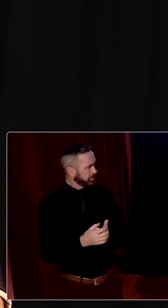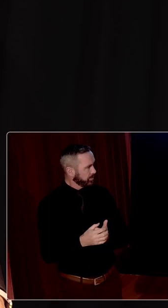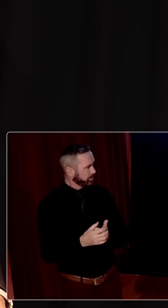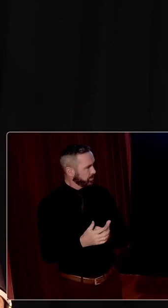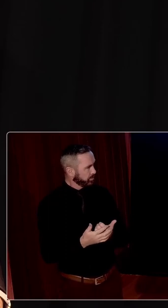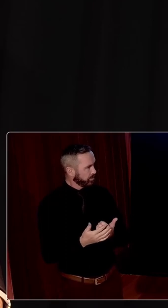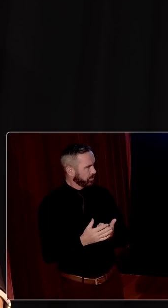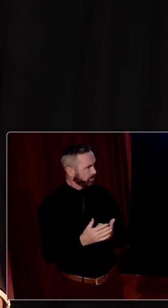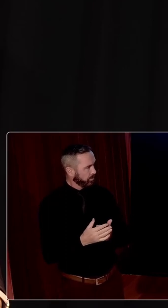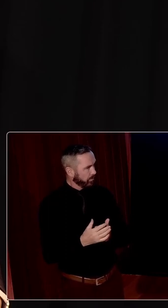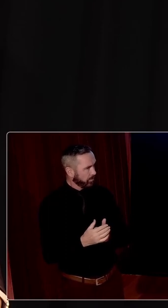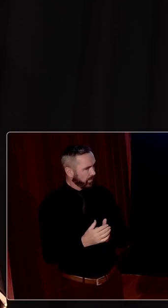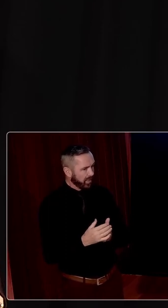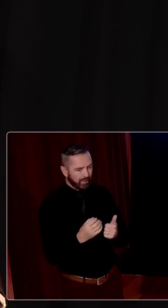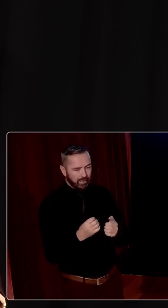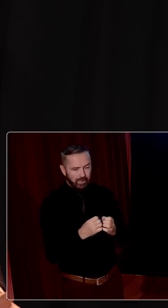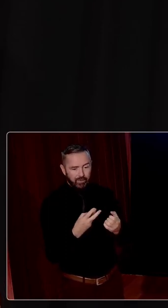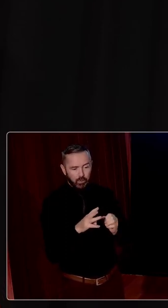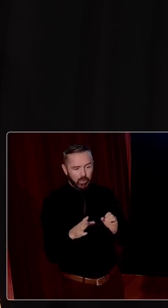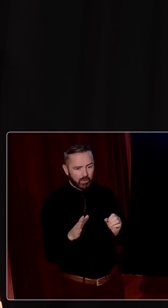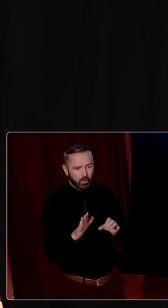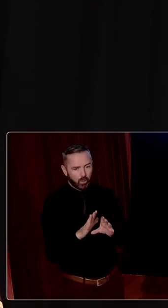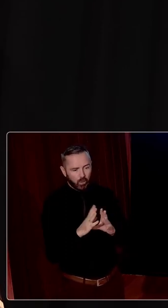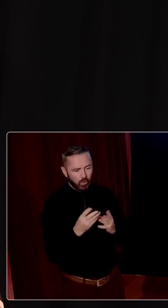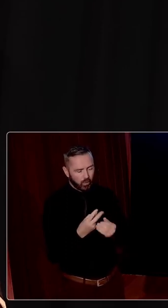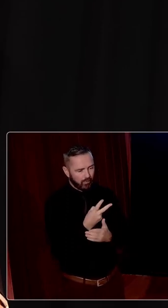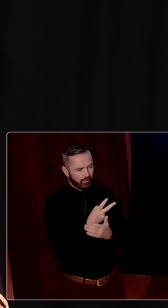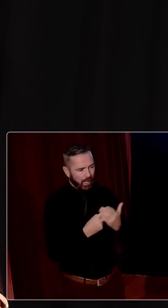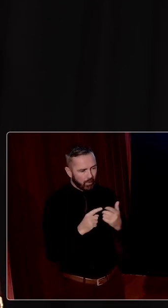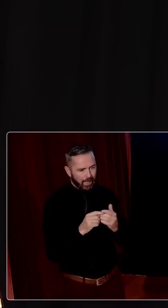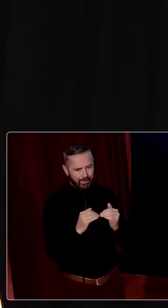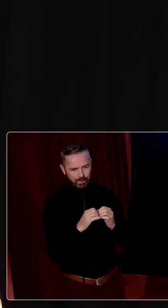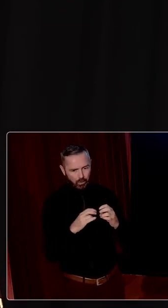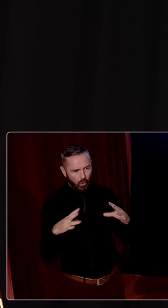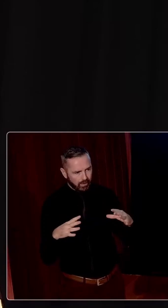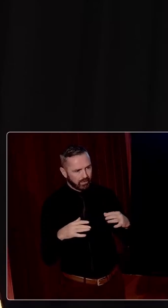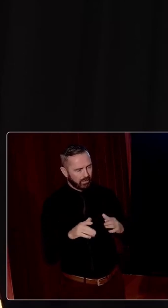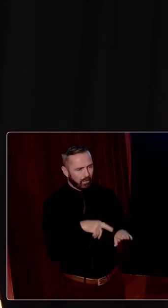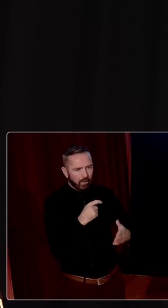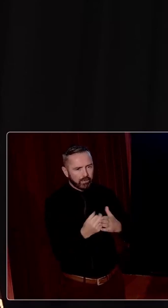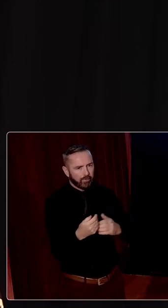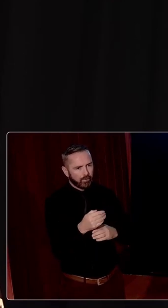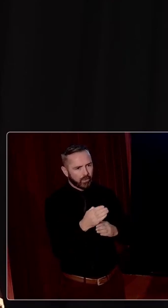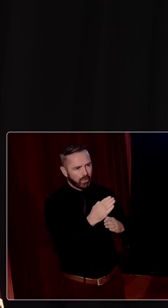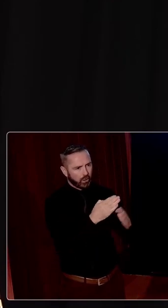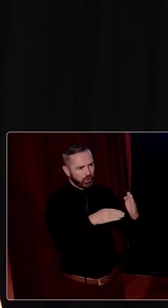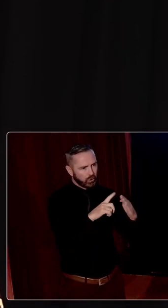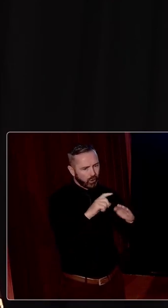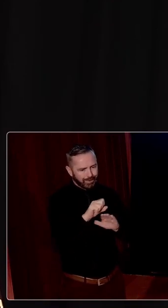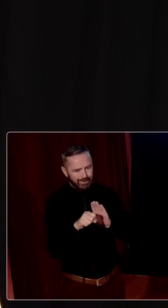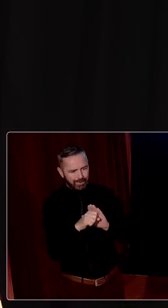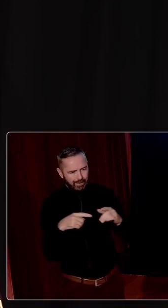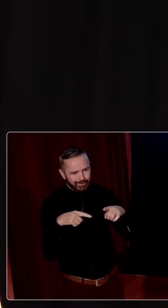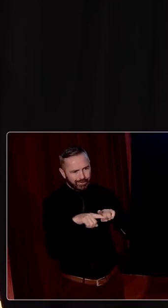on the, on the whole values and equality, I mean, it took an awful long time for church state relations for that conflict to